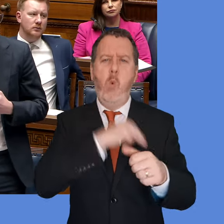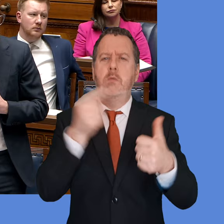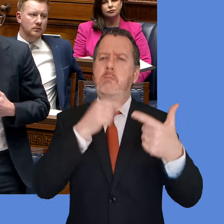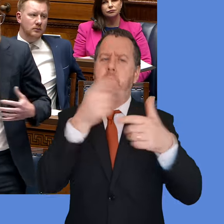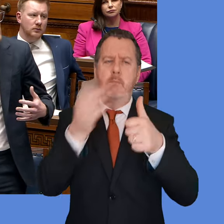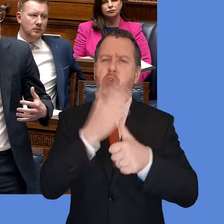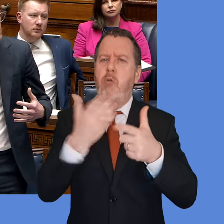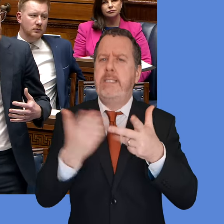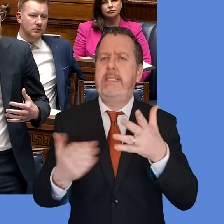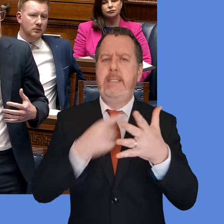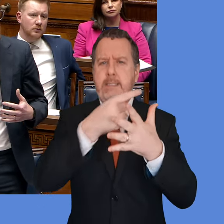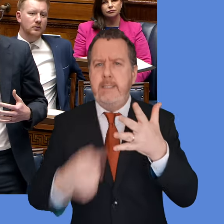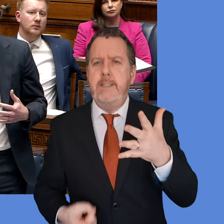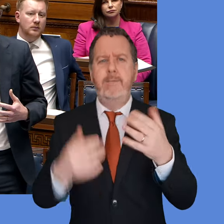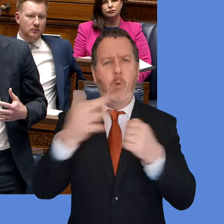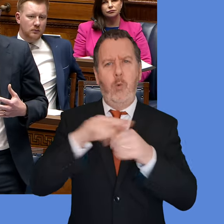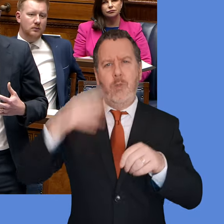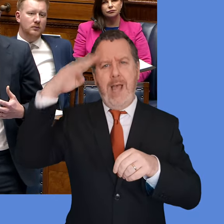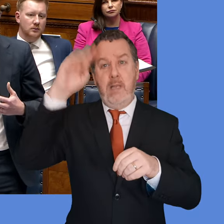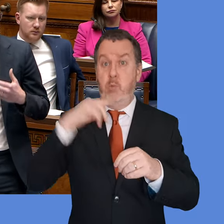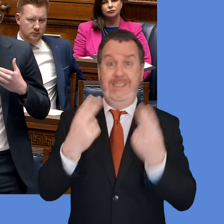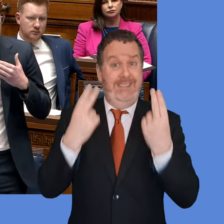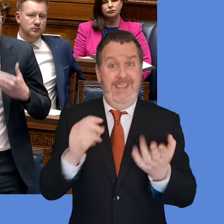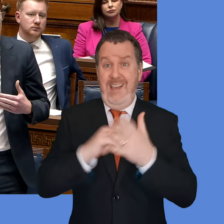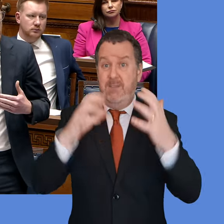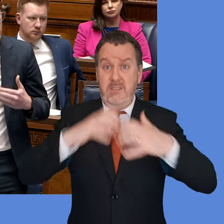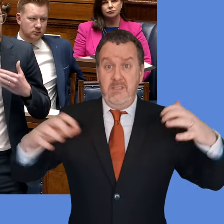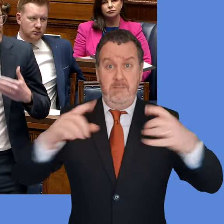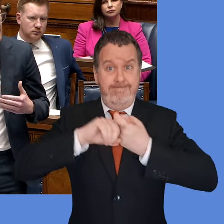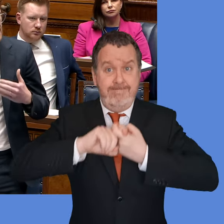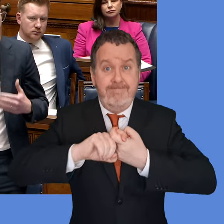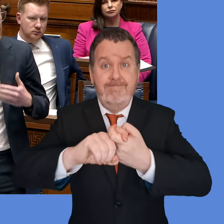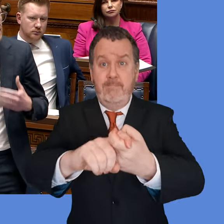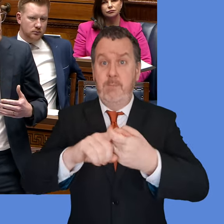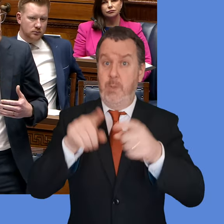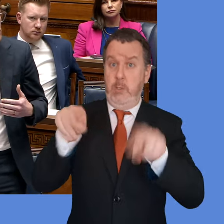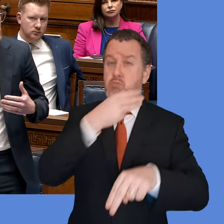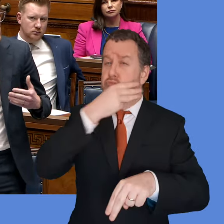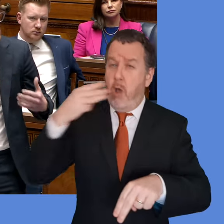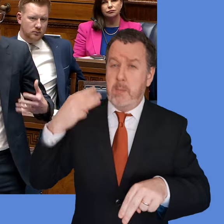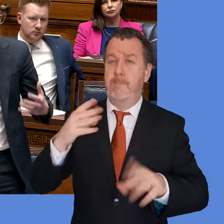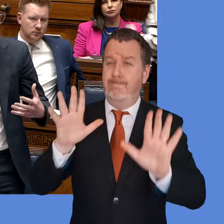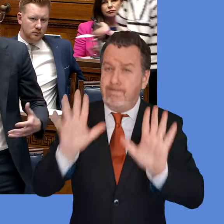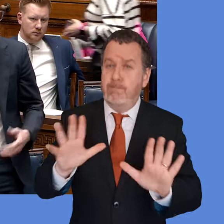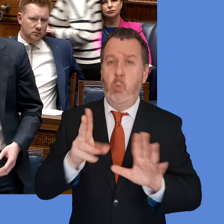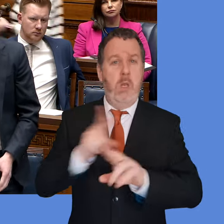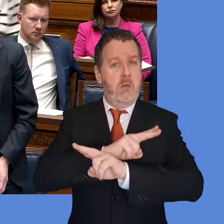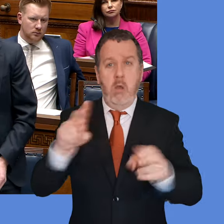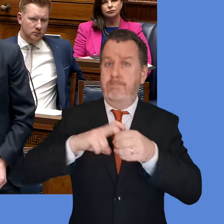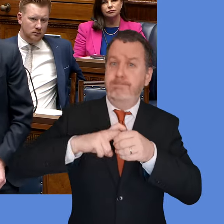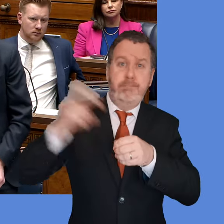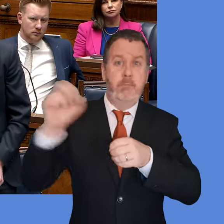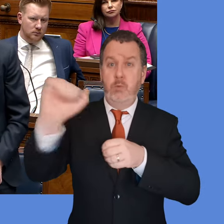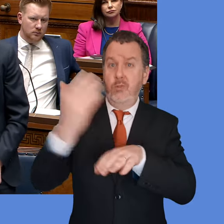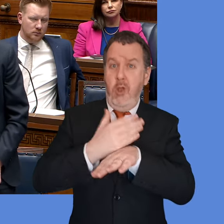We've talked today about a whole range of urgent priorities for the people of Northern Ireland. In order to deliver those, we need to have institutions. Will you now commit